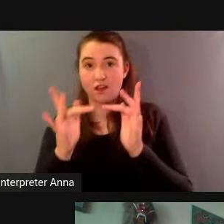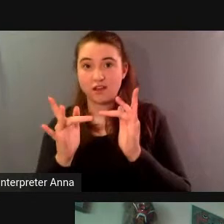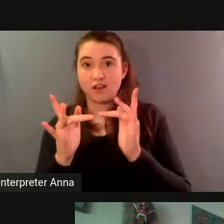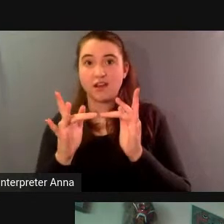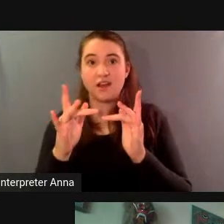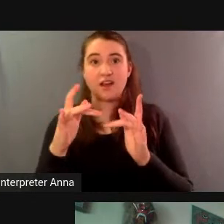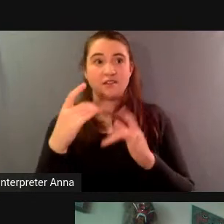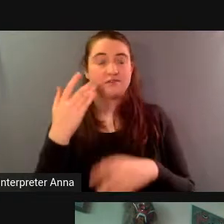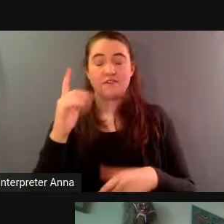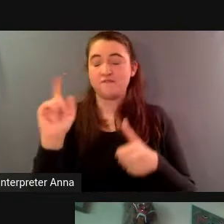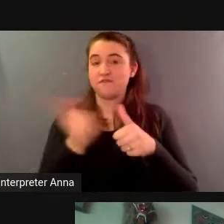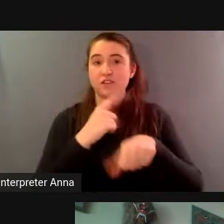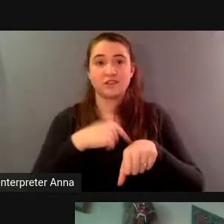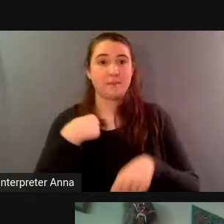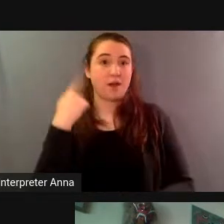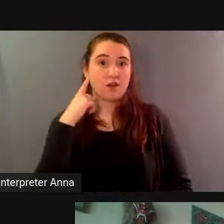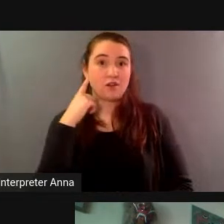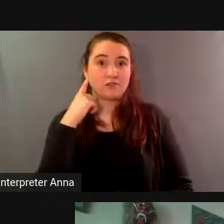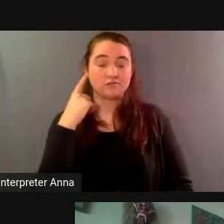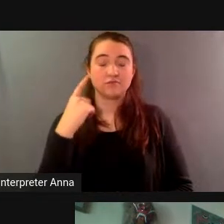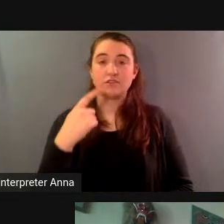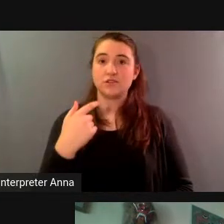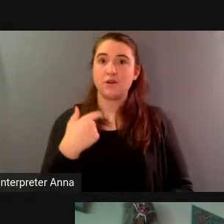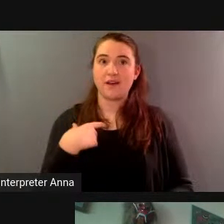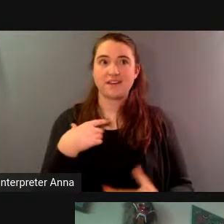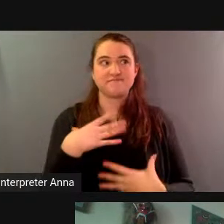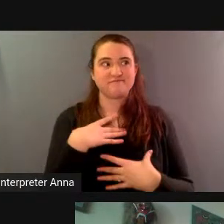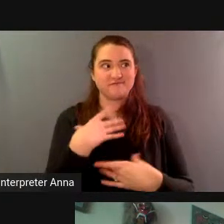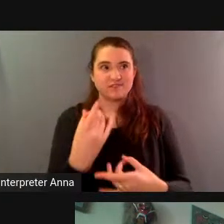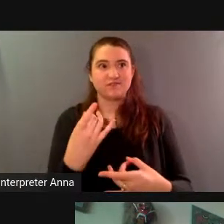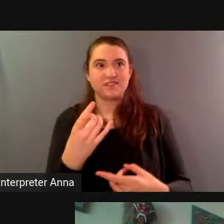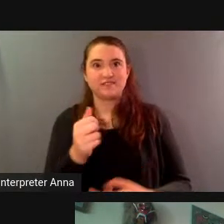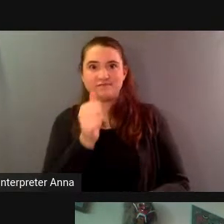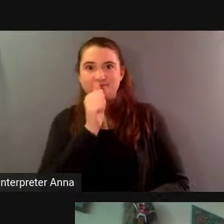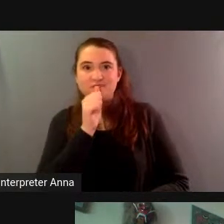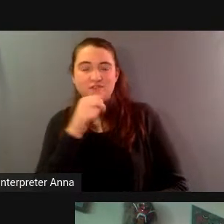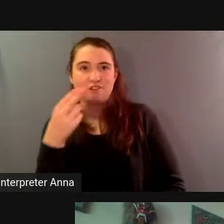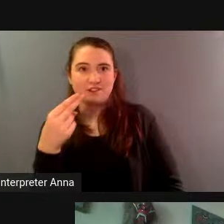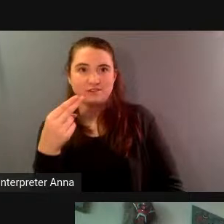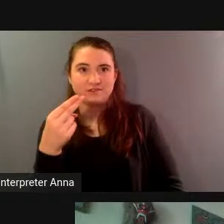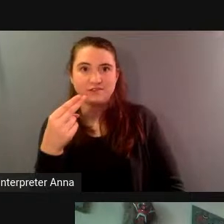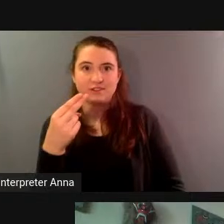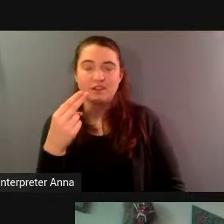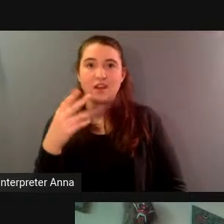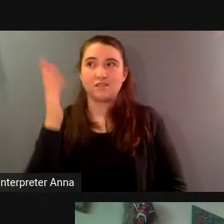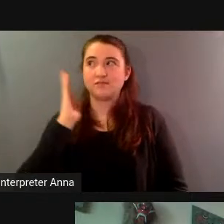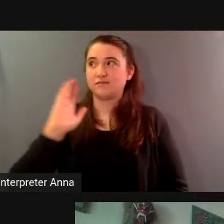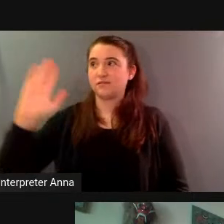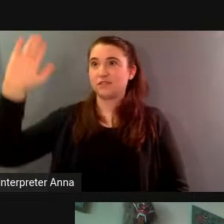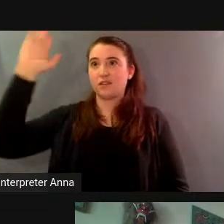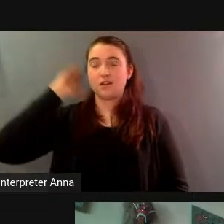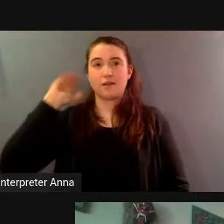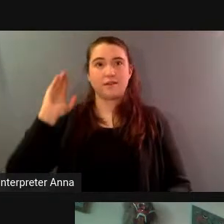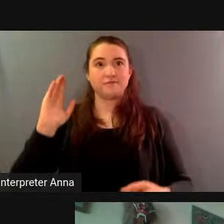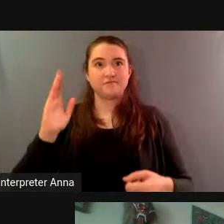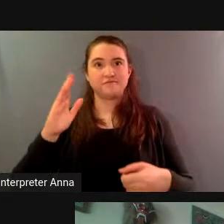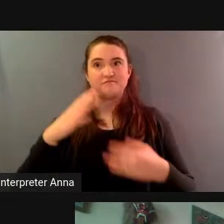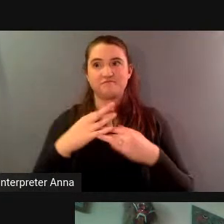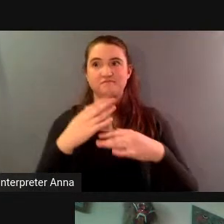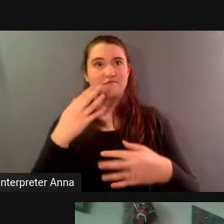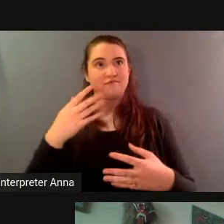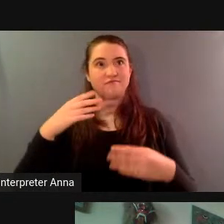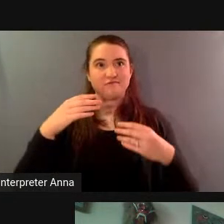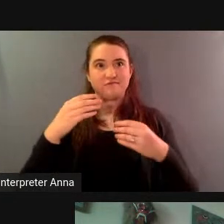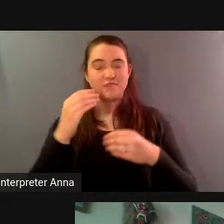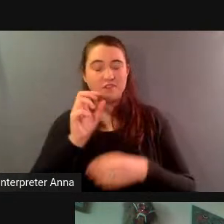know i'm really interested in these sort of hidden histories stories that uh had a lot of exposure were very big in a certain time but have